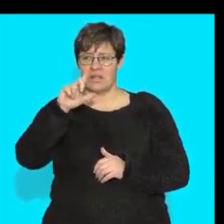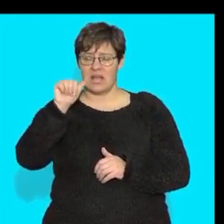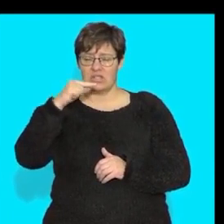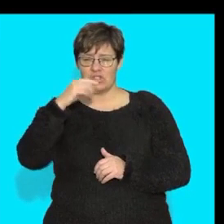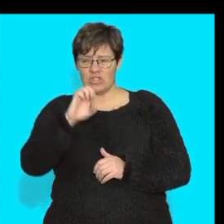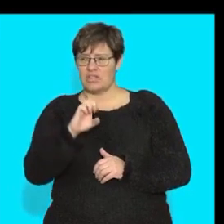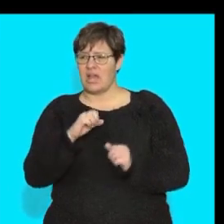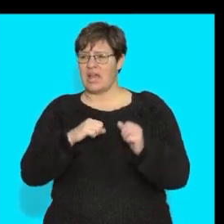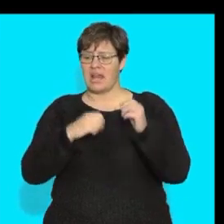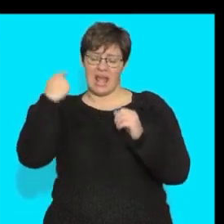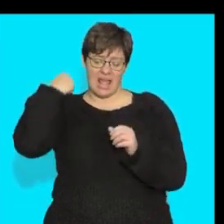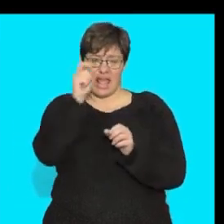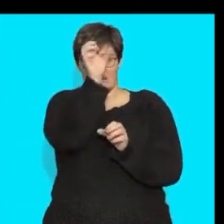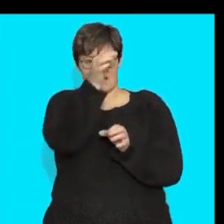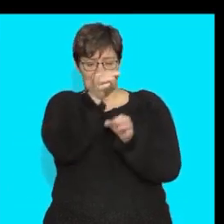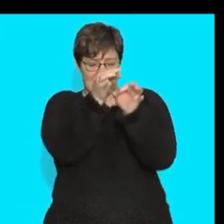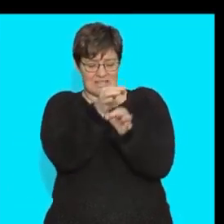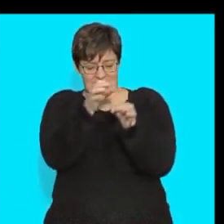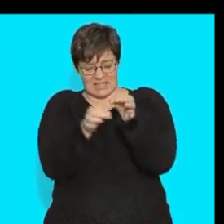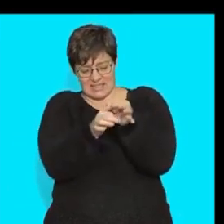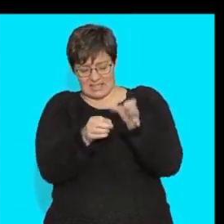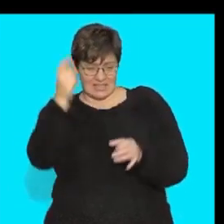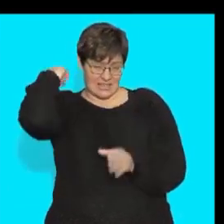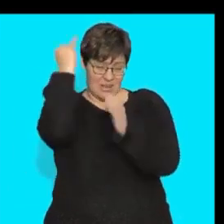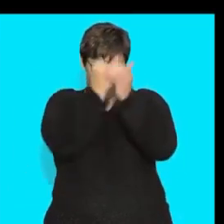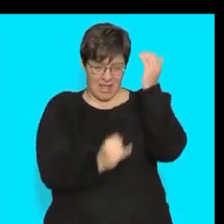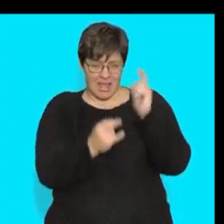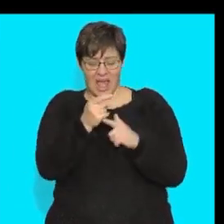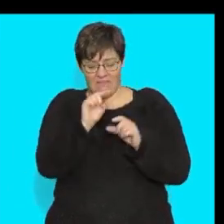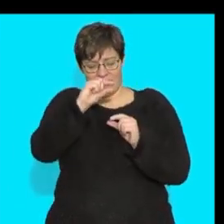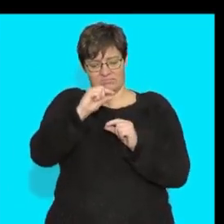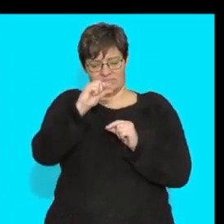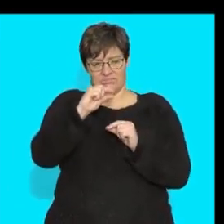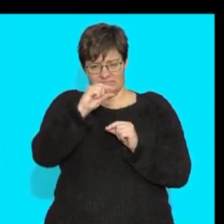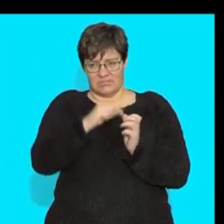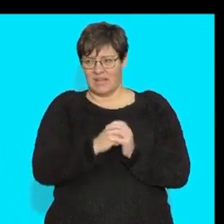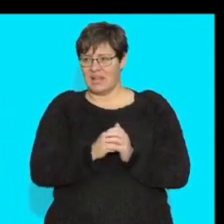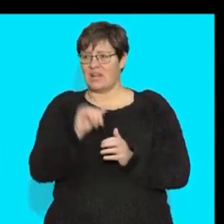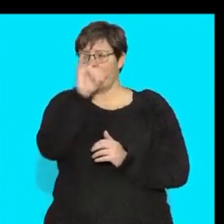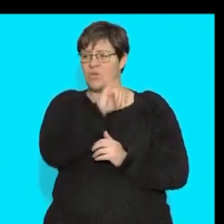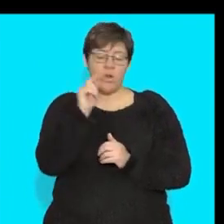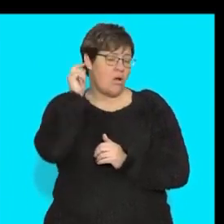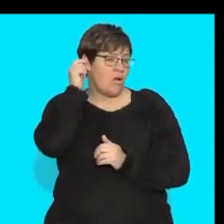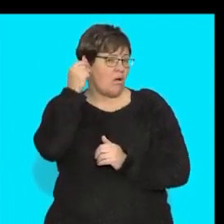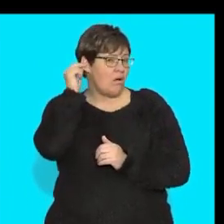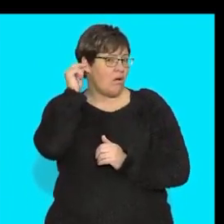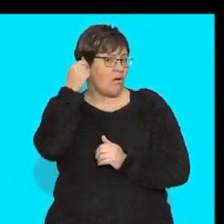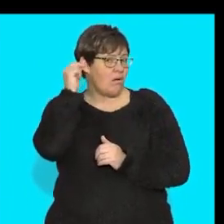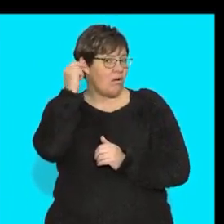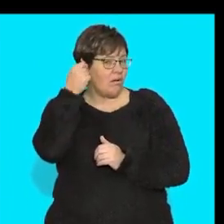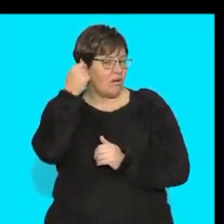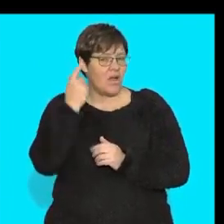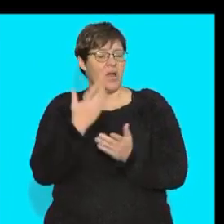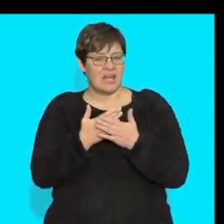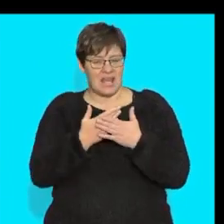all right and then i'm going to have this yellow elastic cartilage where i need it to be in my ear where i've